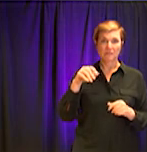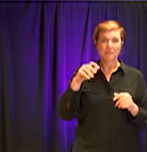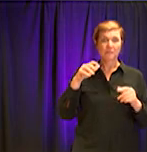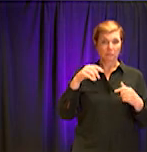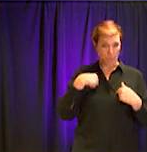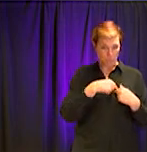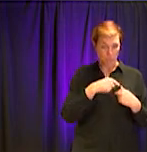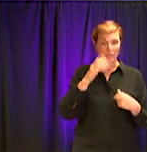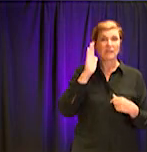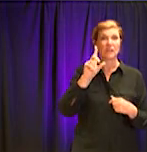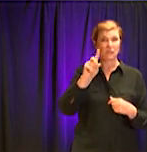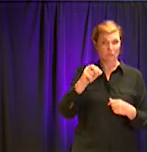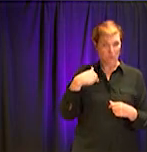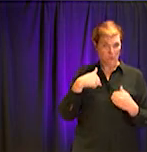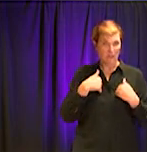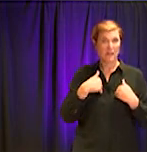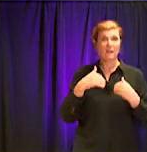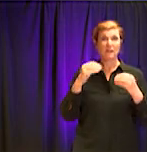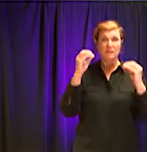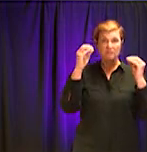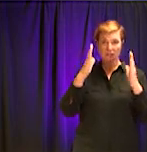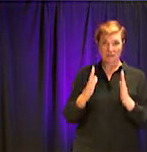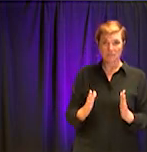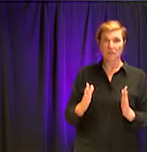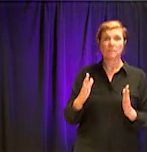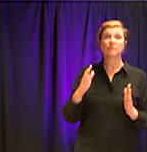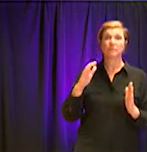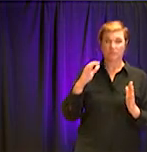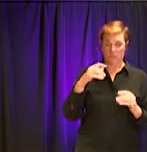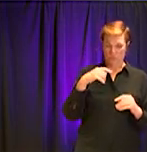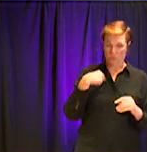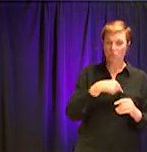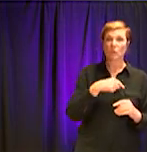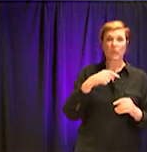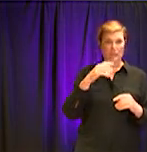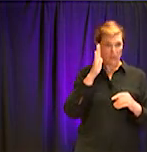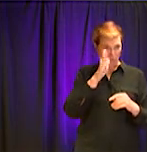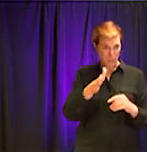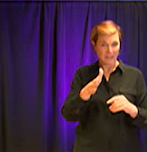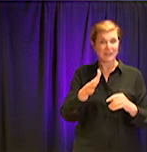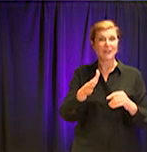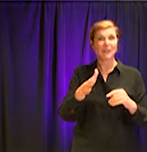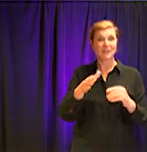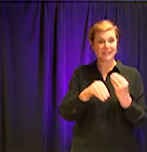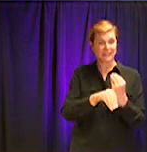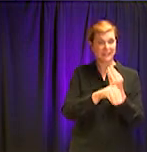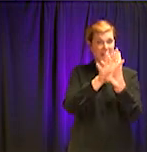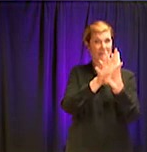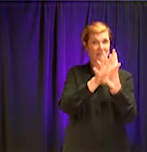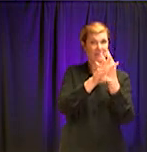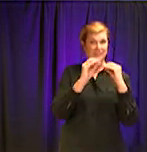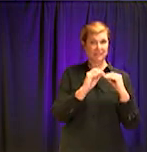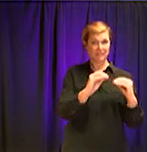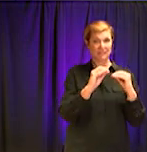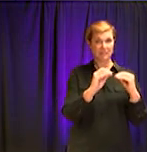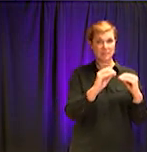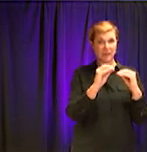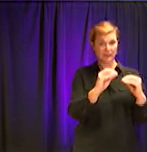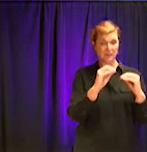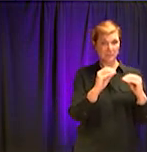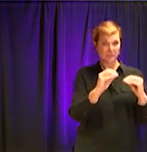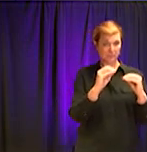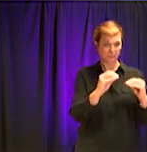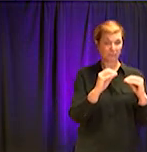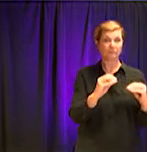responders I would like to take the opportunity to thank. And we are teleworking from home, but what I want the public to know